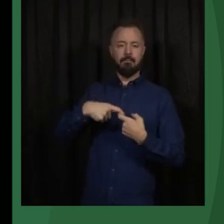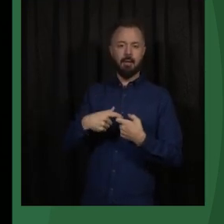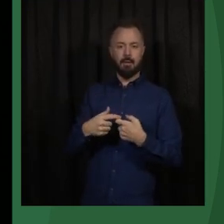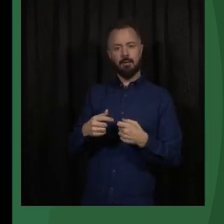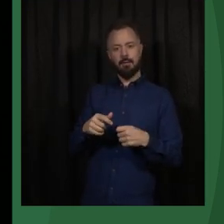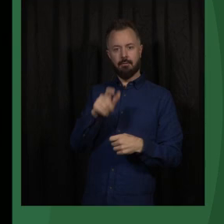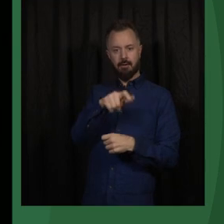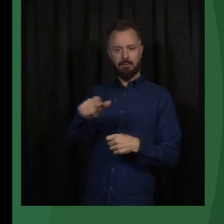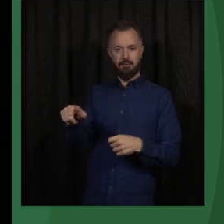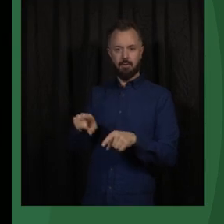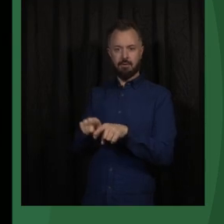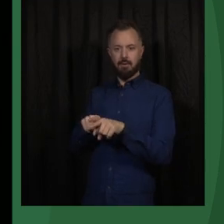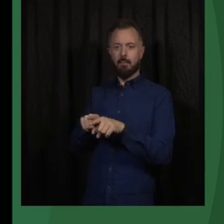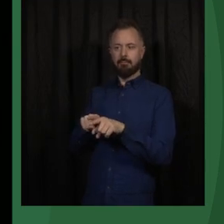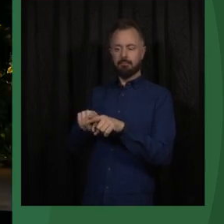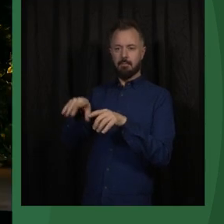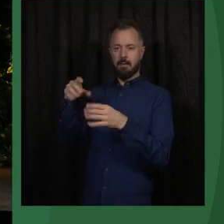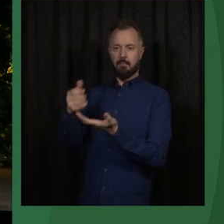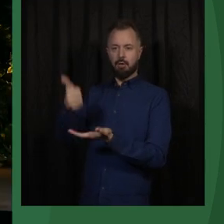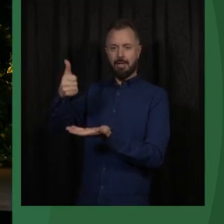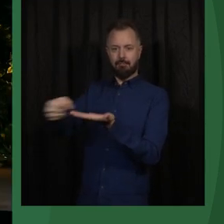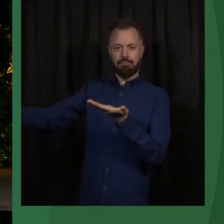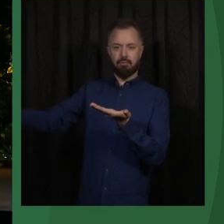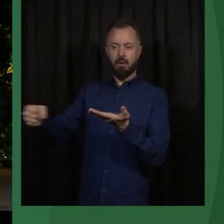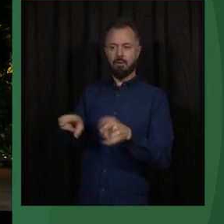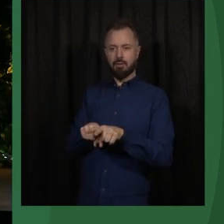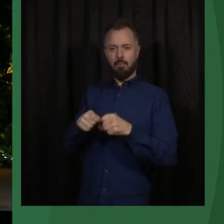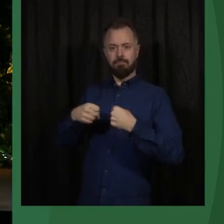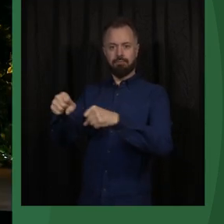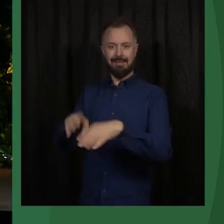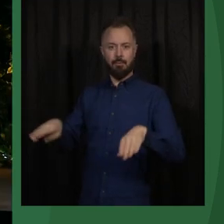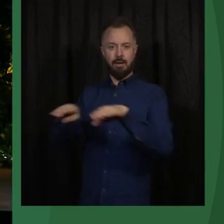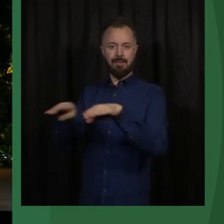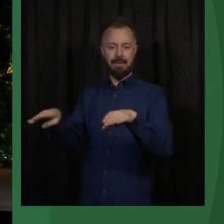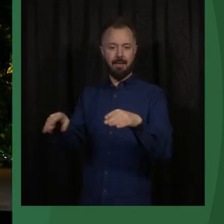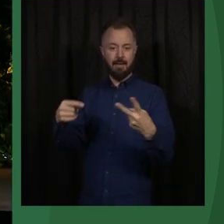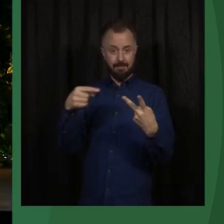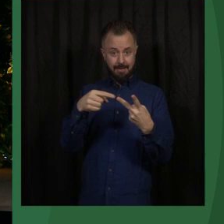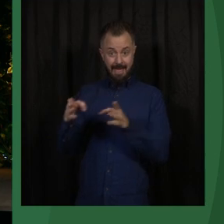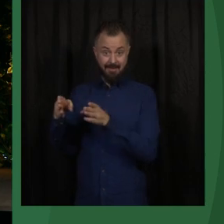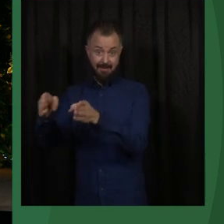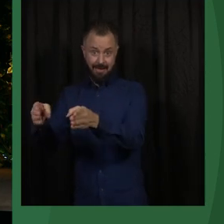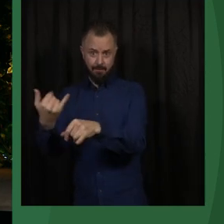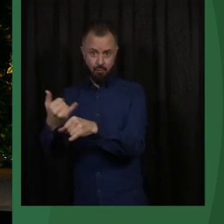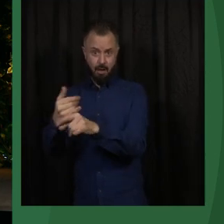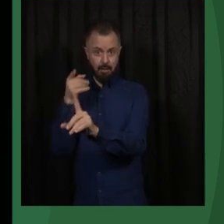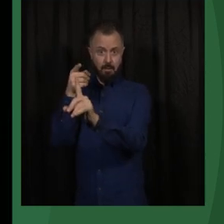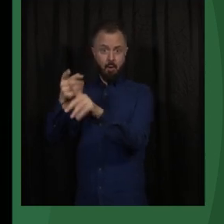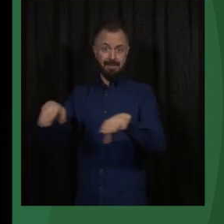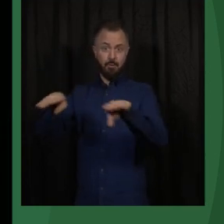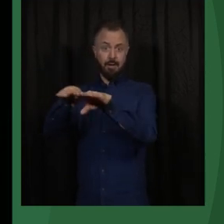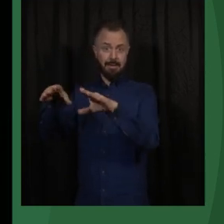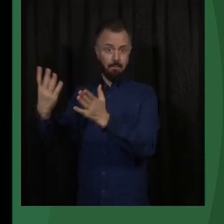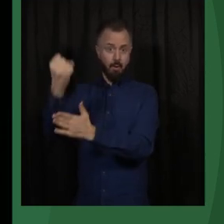and installing democracy. But we also have this other path to democracy, where a country is autocratic,